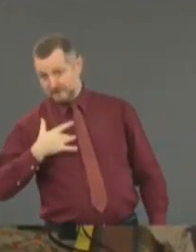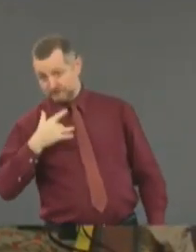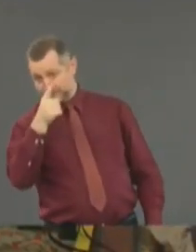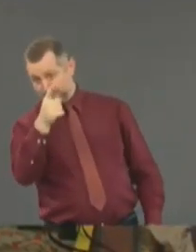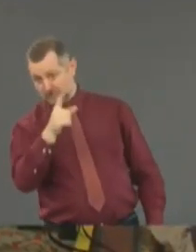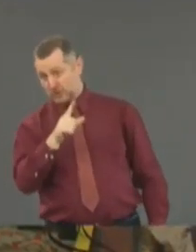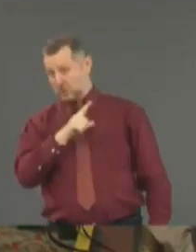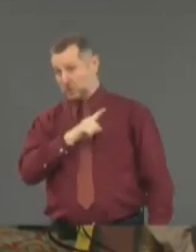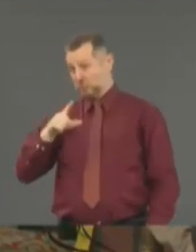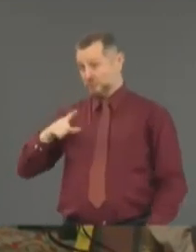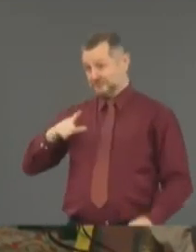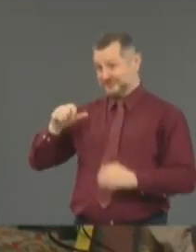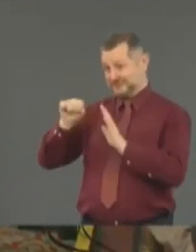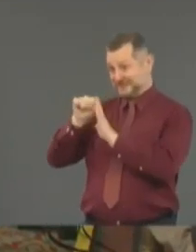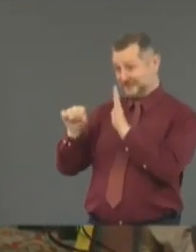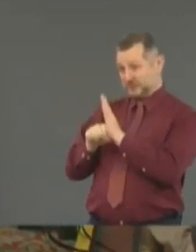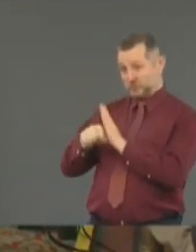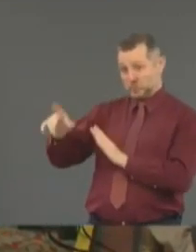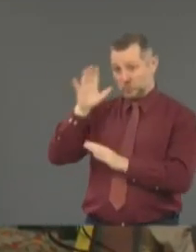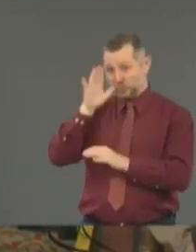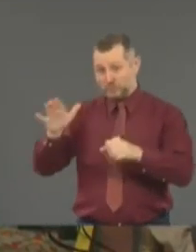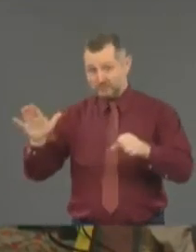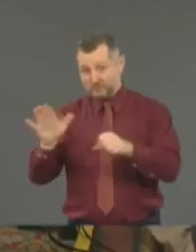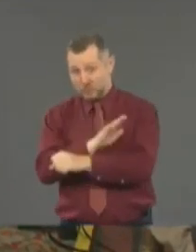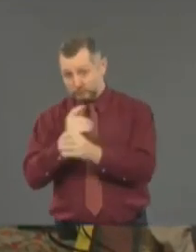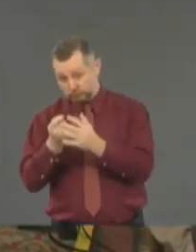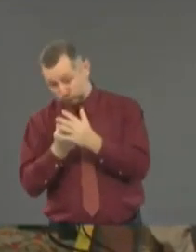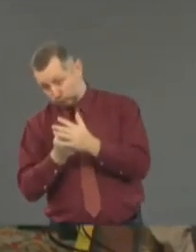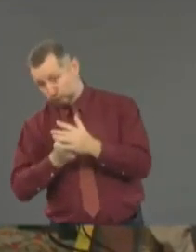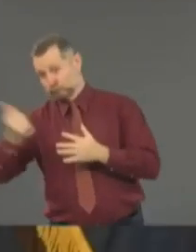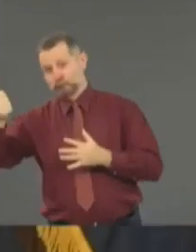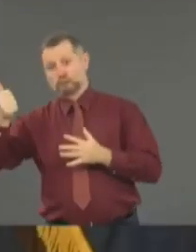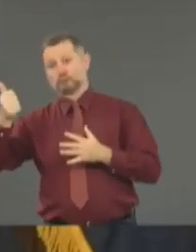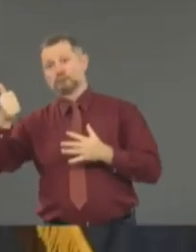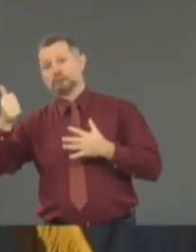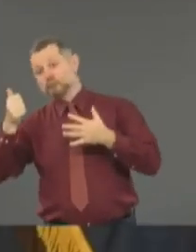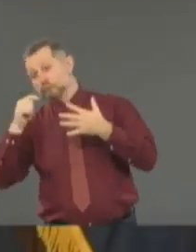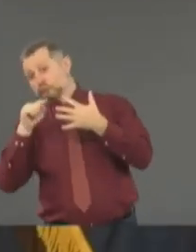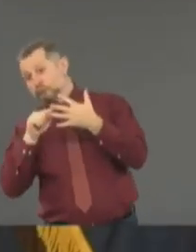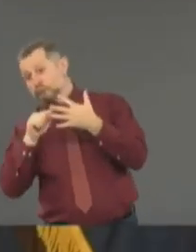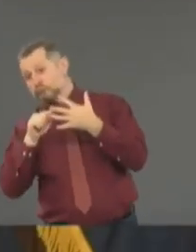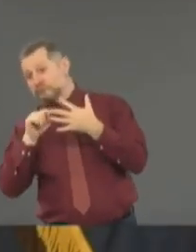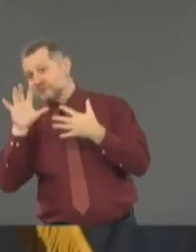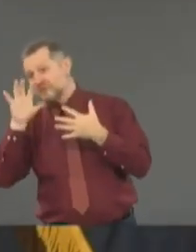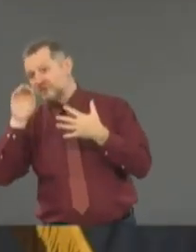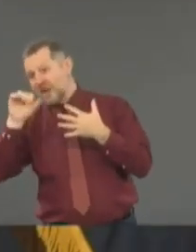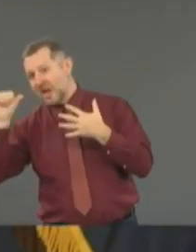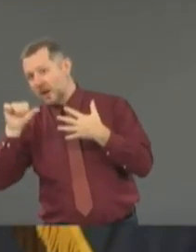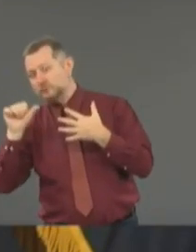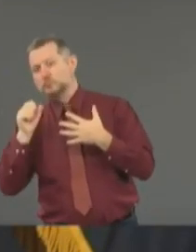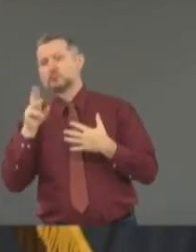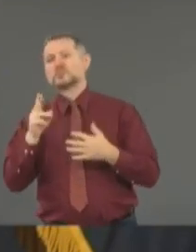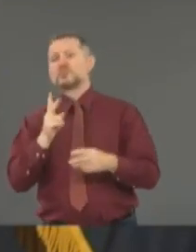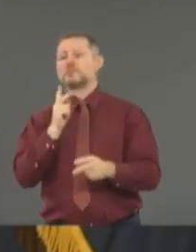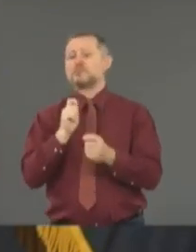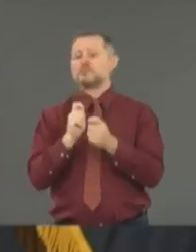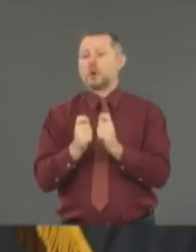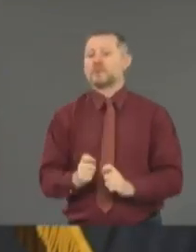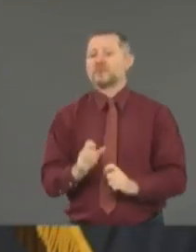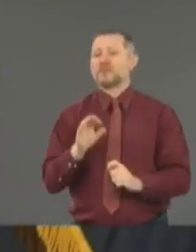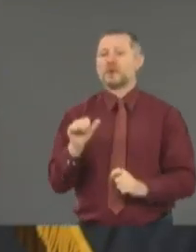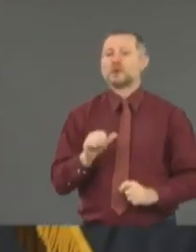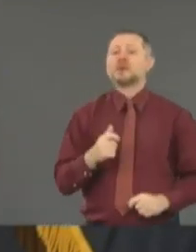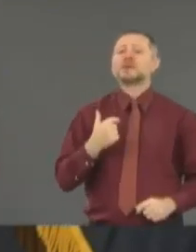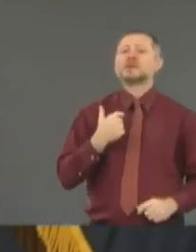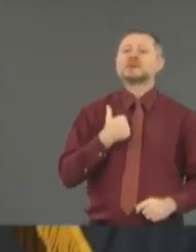modification to address some privacy concerns that PBAs have raised? Well, there are a number of concerns about 50A, about how you do it, and